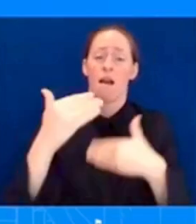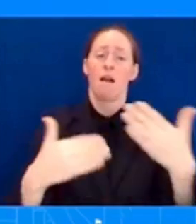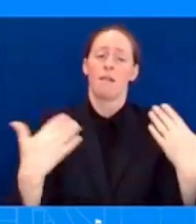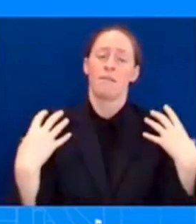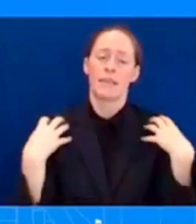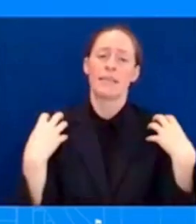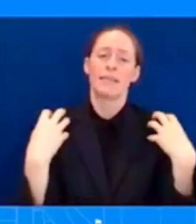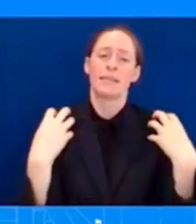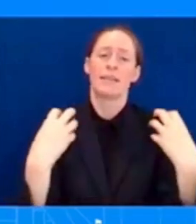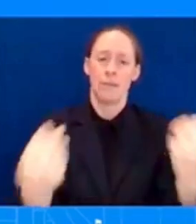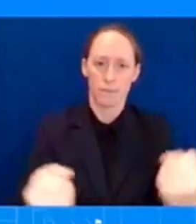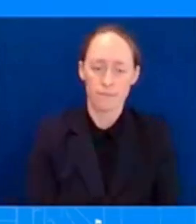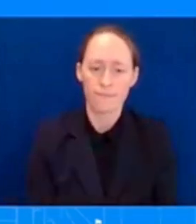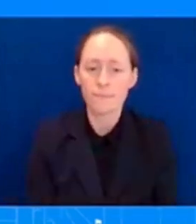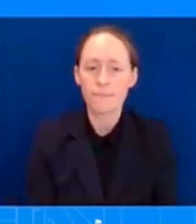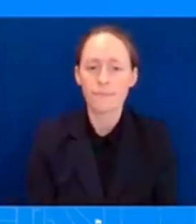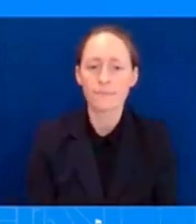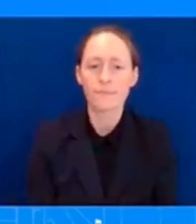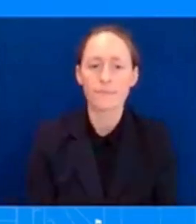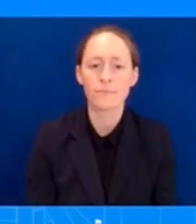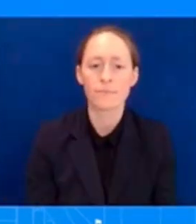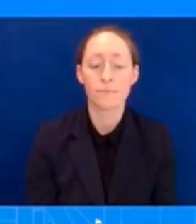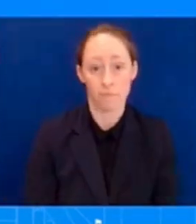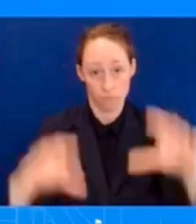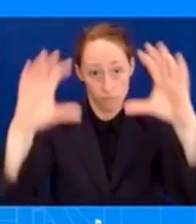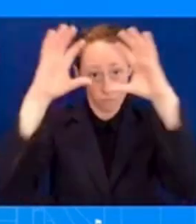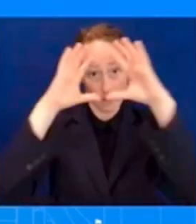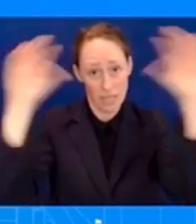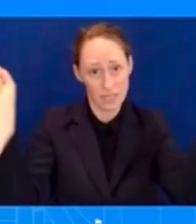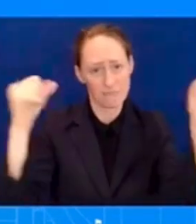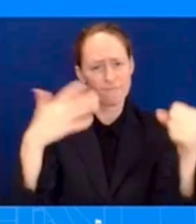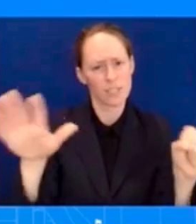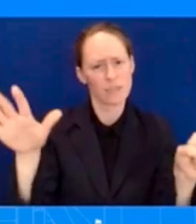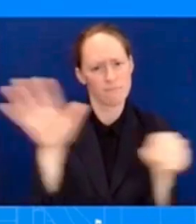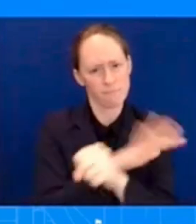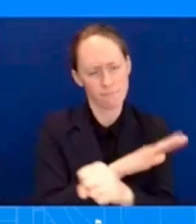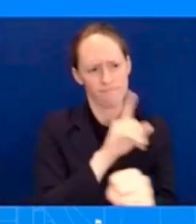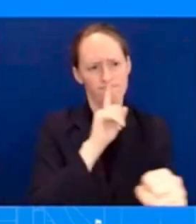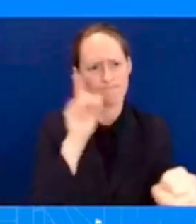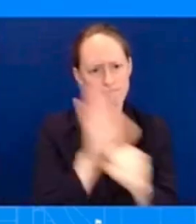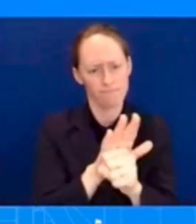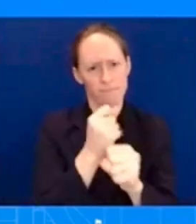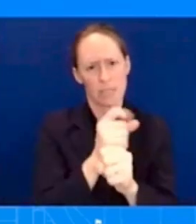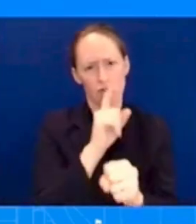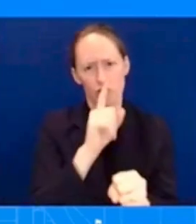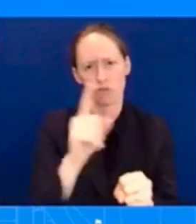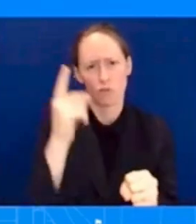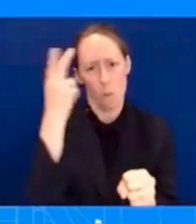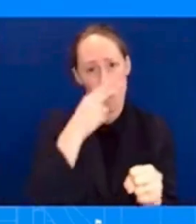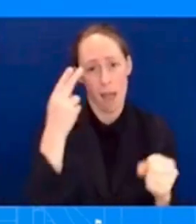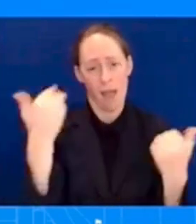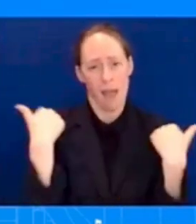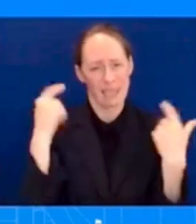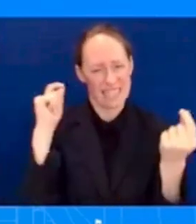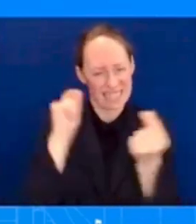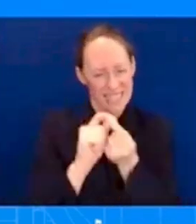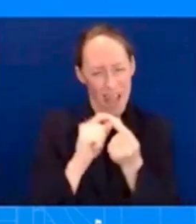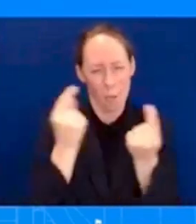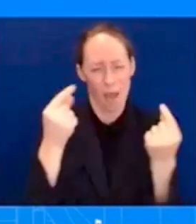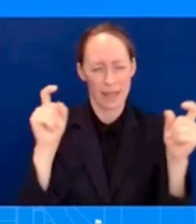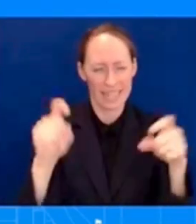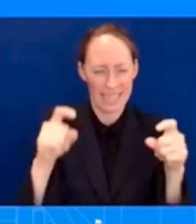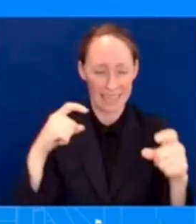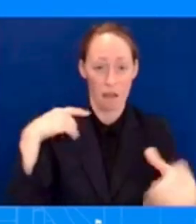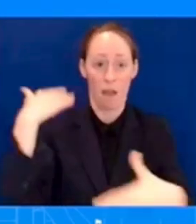hawaii has everything they need in the days weeks and months ahead early last week the president began marshalling a whole of government